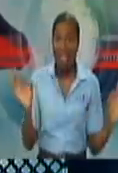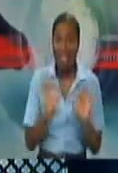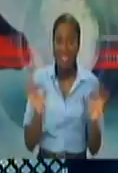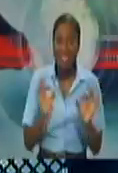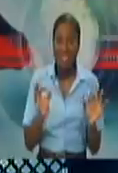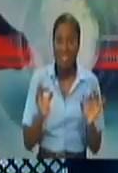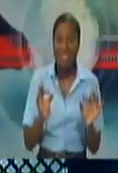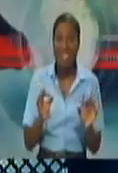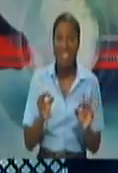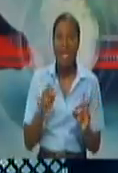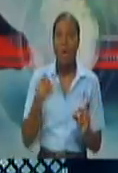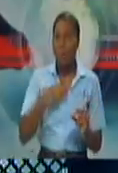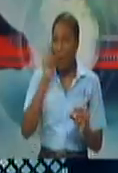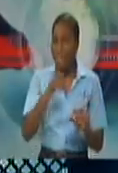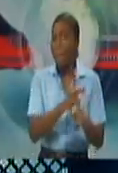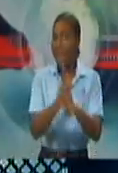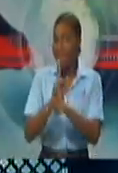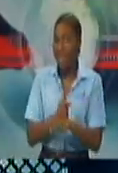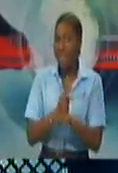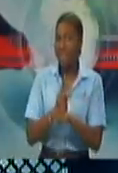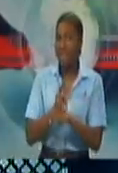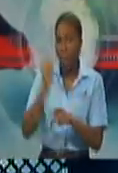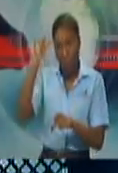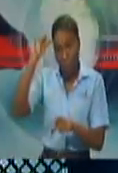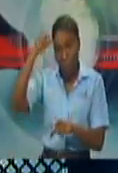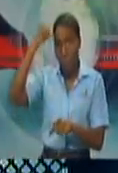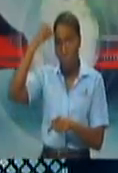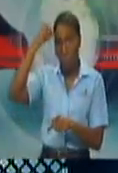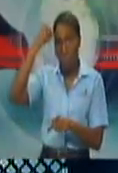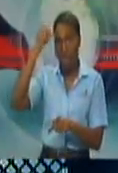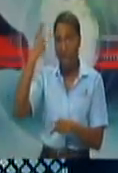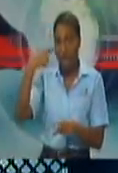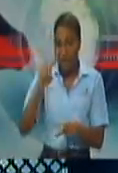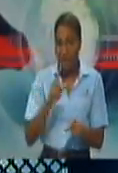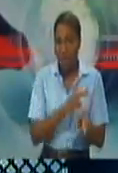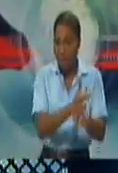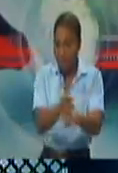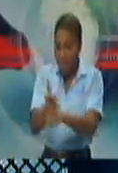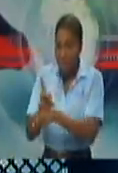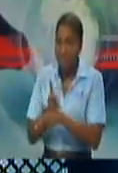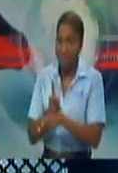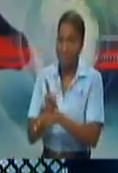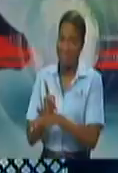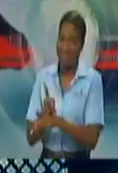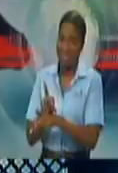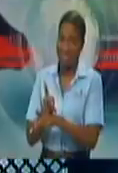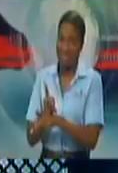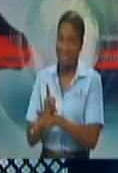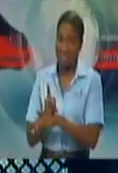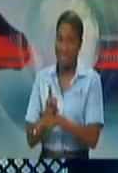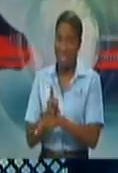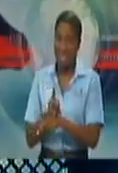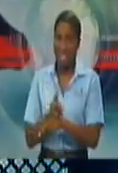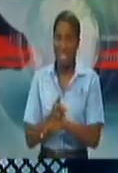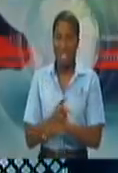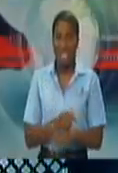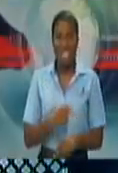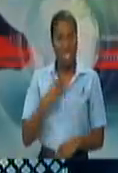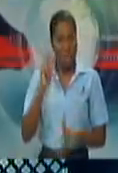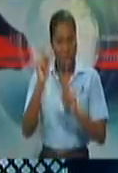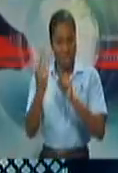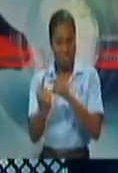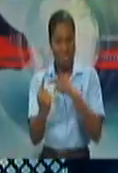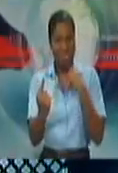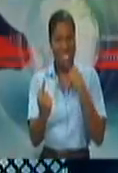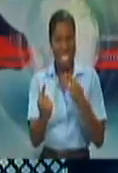to reopen. Dr. St. Bernard was being a little more optimistic, if you want to put it that way. And she said she doesn't think that there's any cases at all.